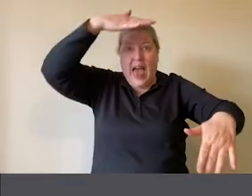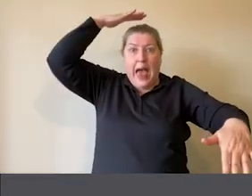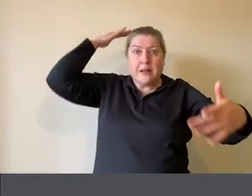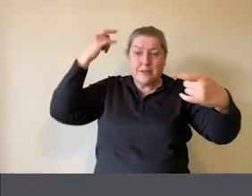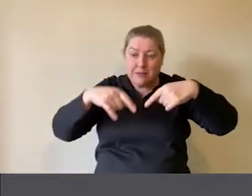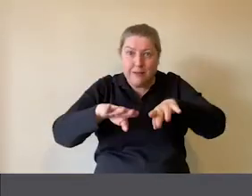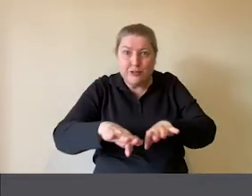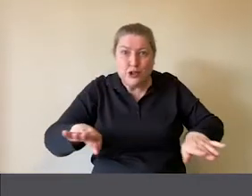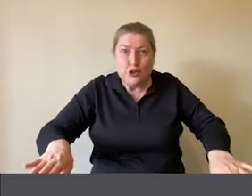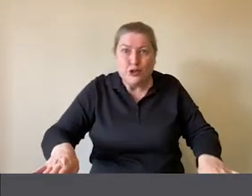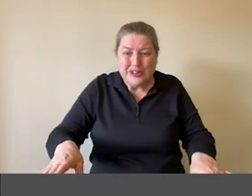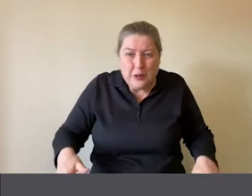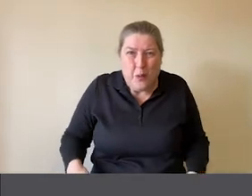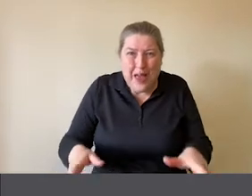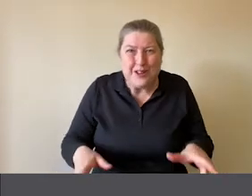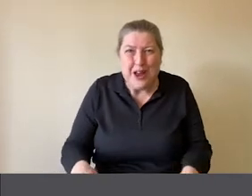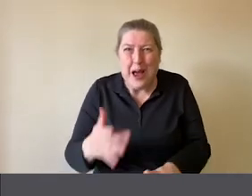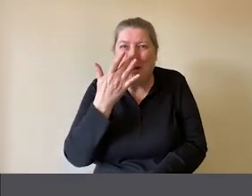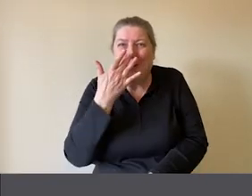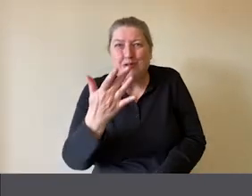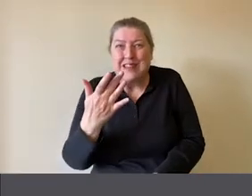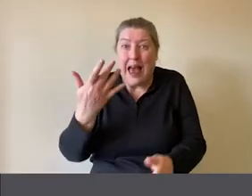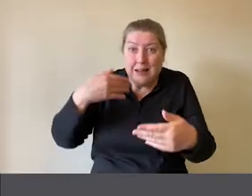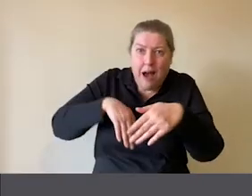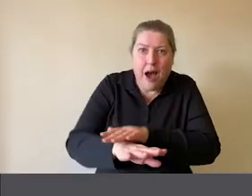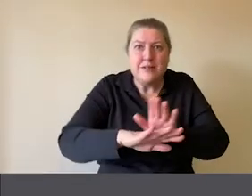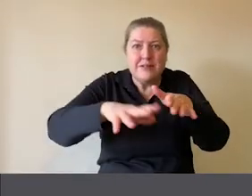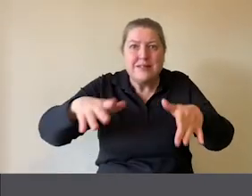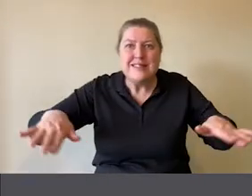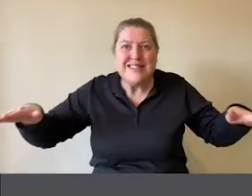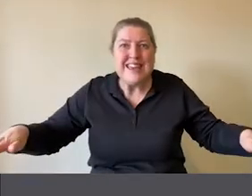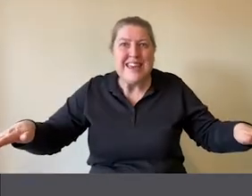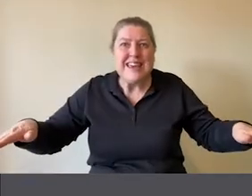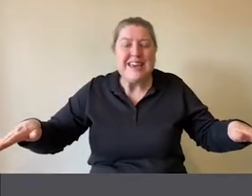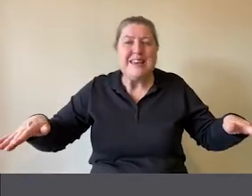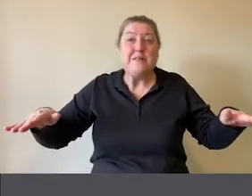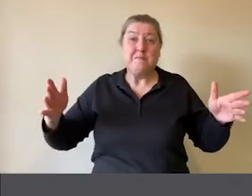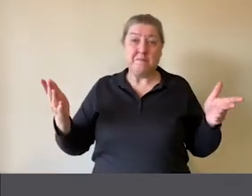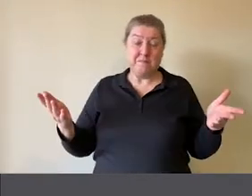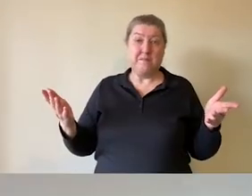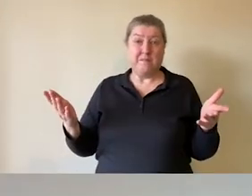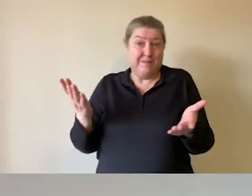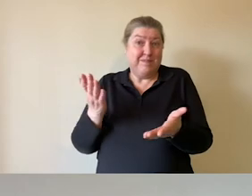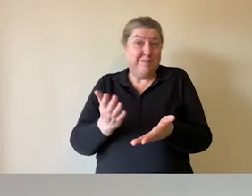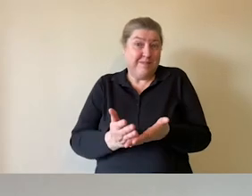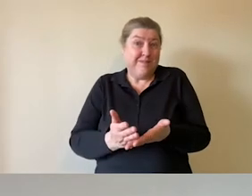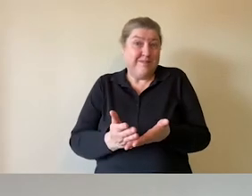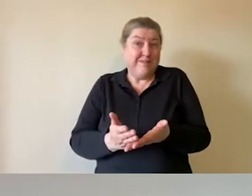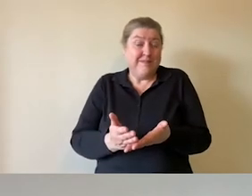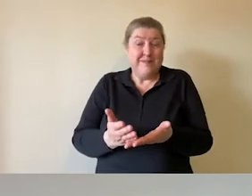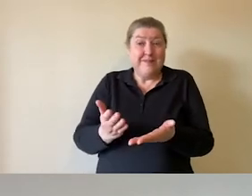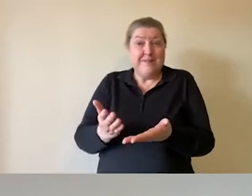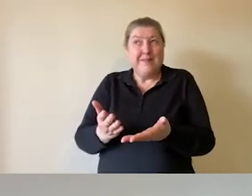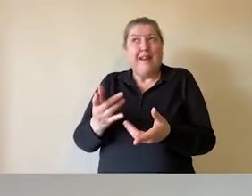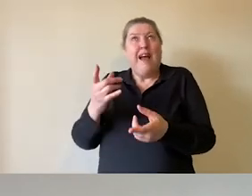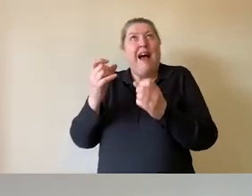users, pretending we were under the sea ourselves. So again, this goes back to the idea of taking